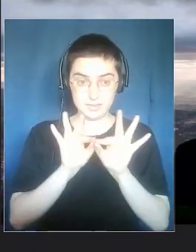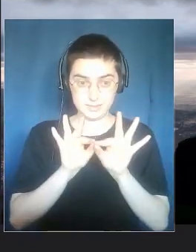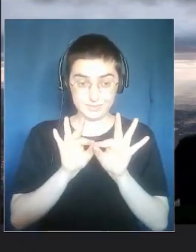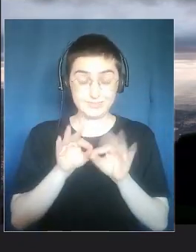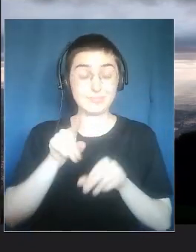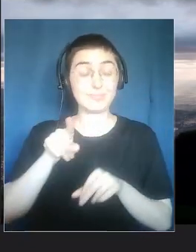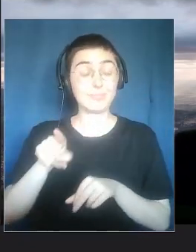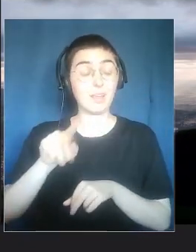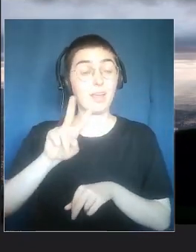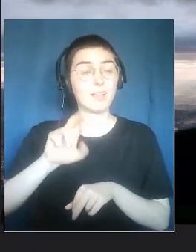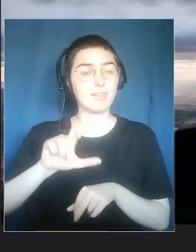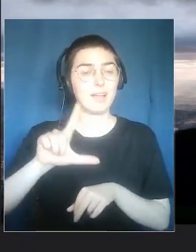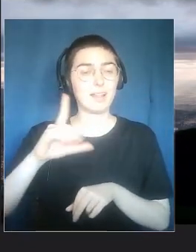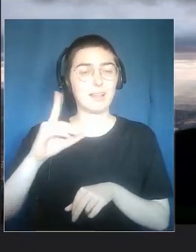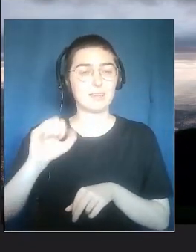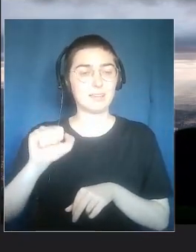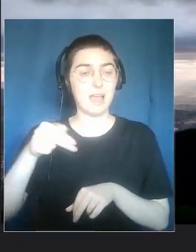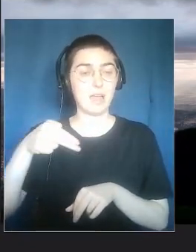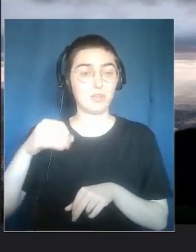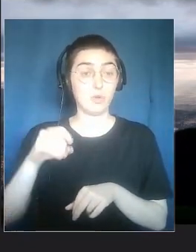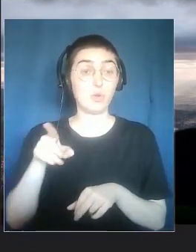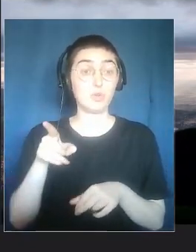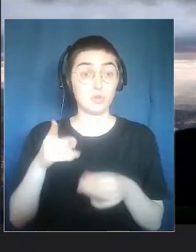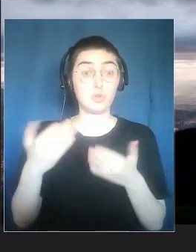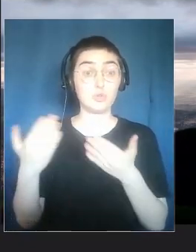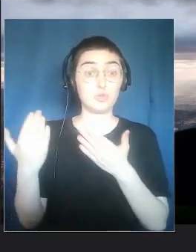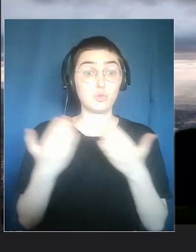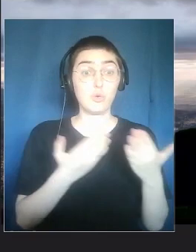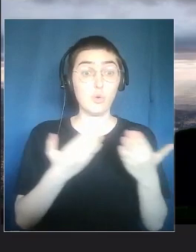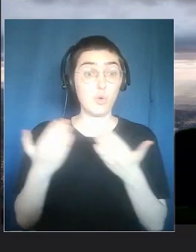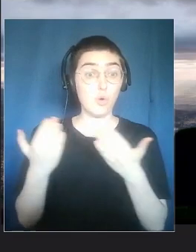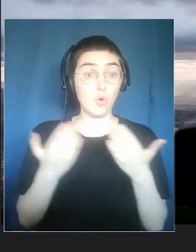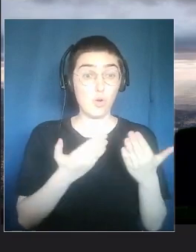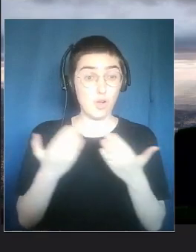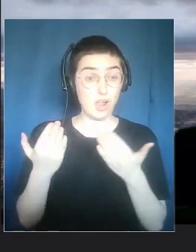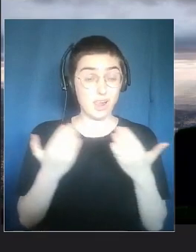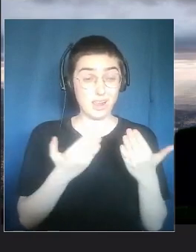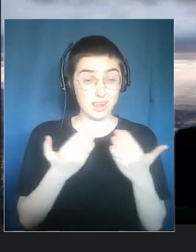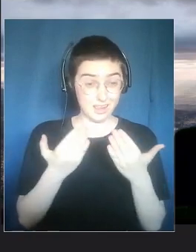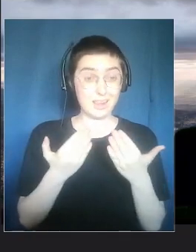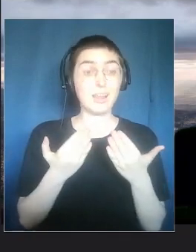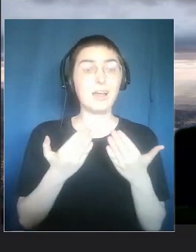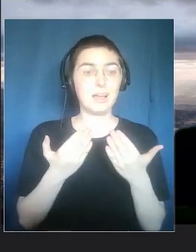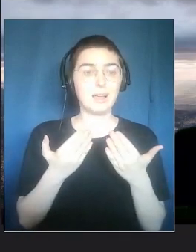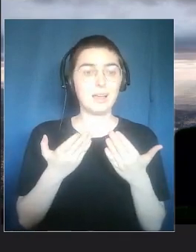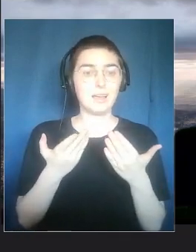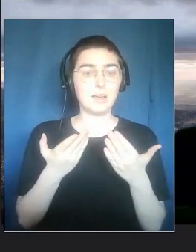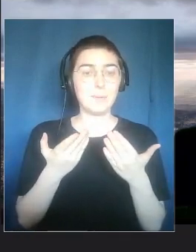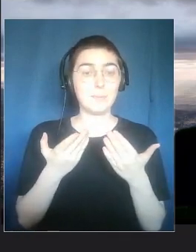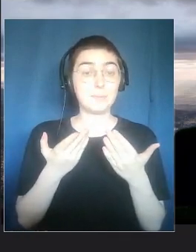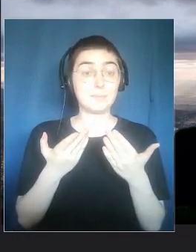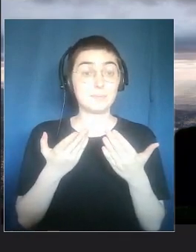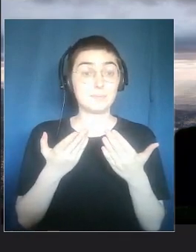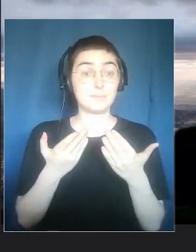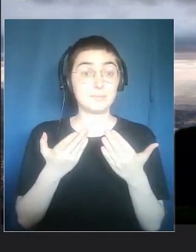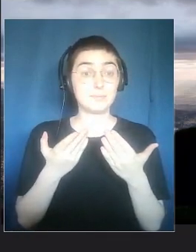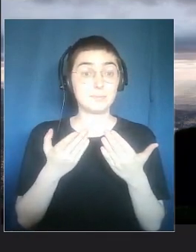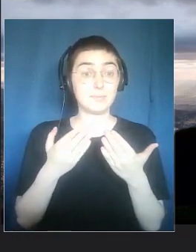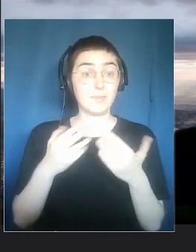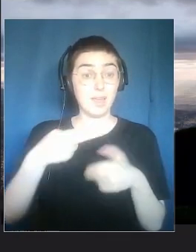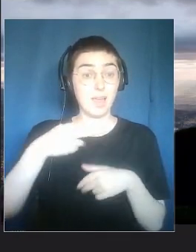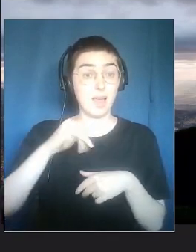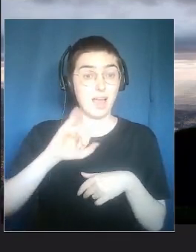important. In Valle Alpine, we work with a laboratory, high school laboratory, third year.